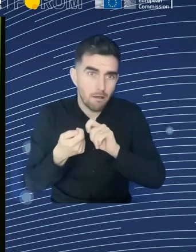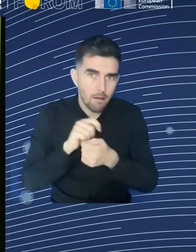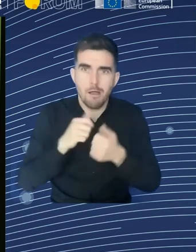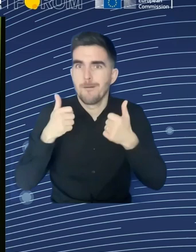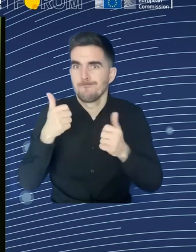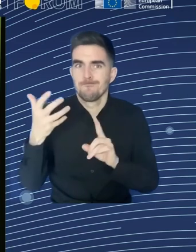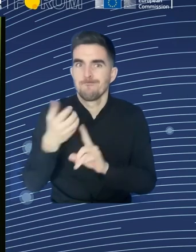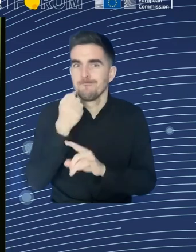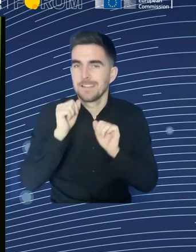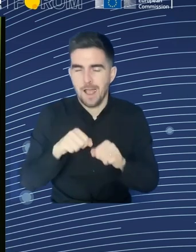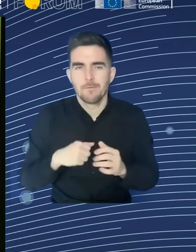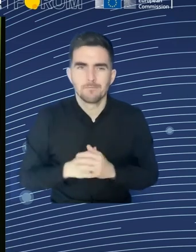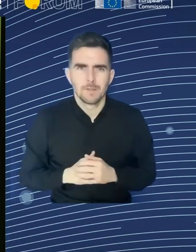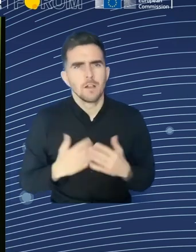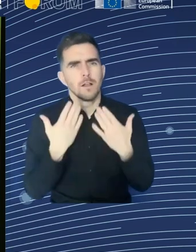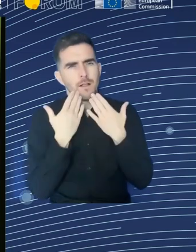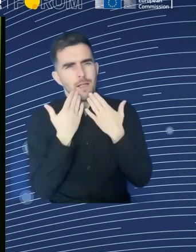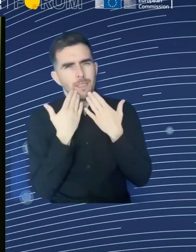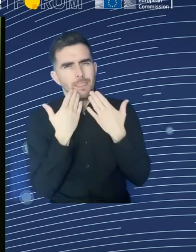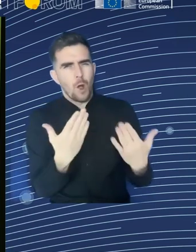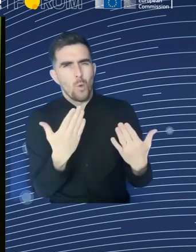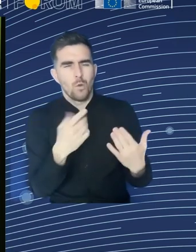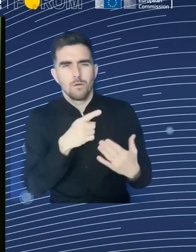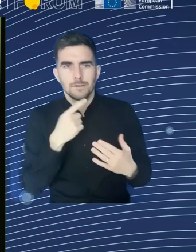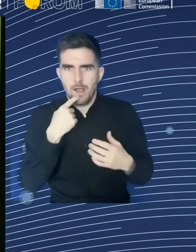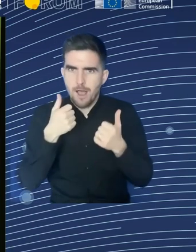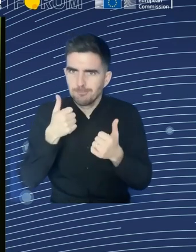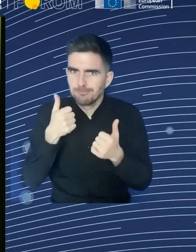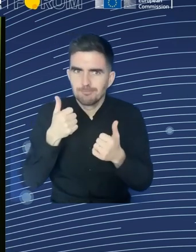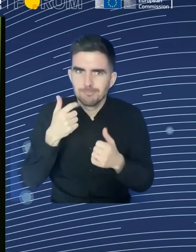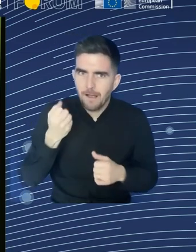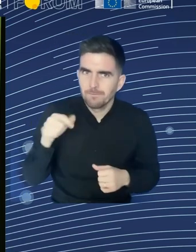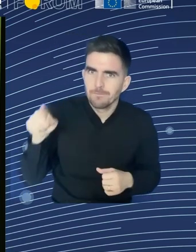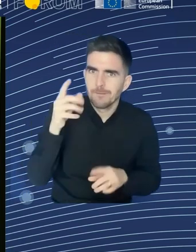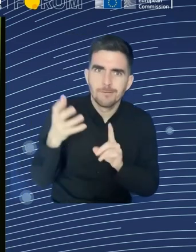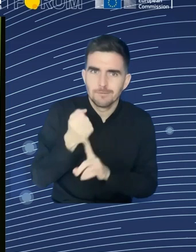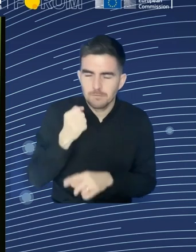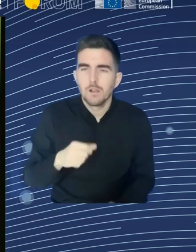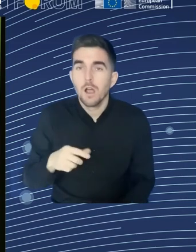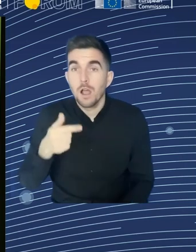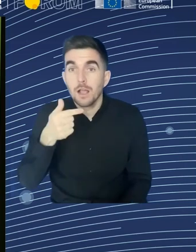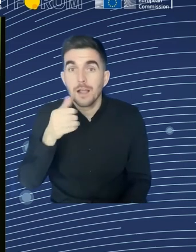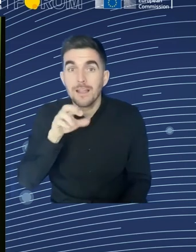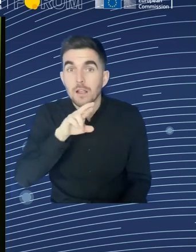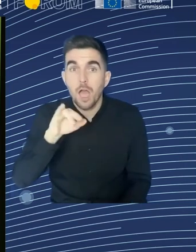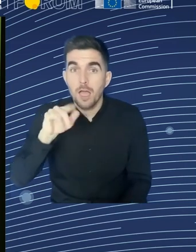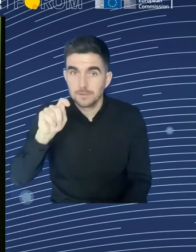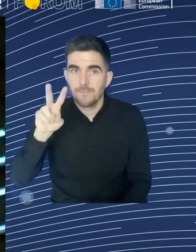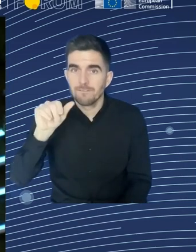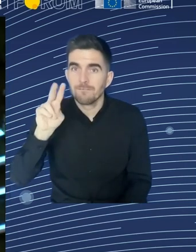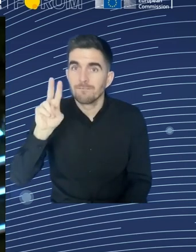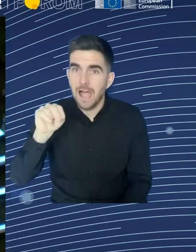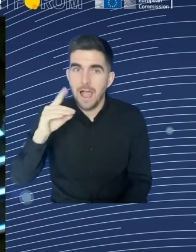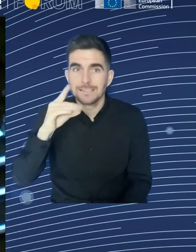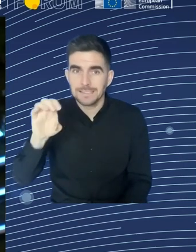national level to make the welfare system fit for the future. Yeah, I can give two examples quickly, indeed,